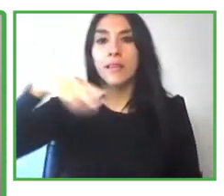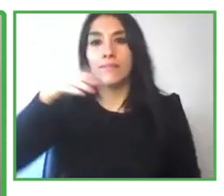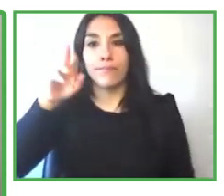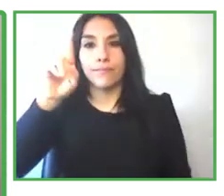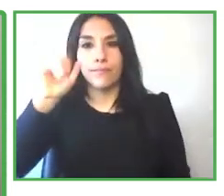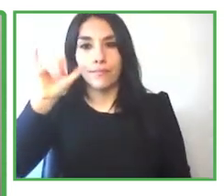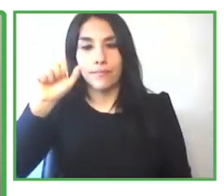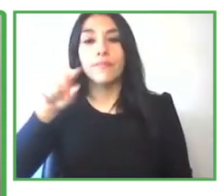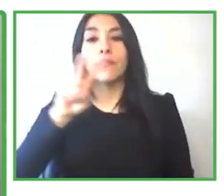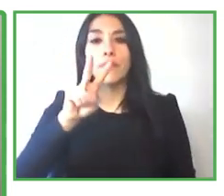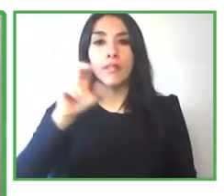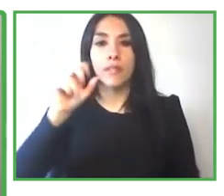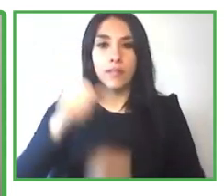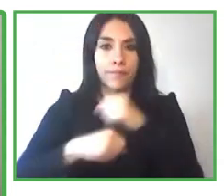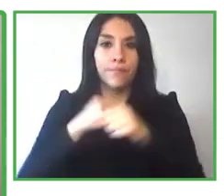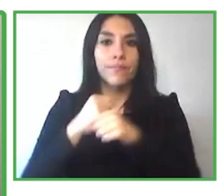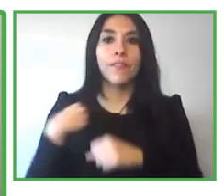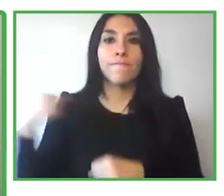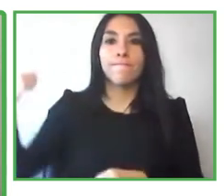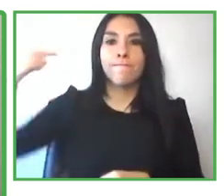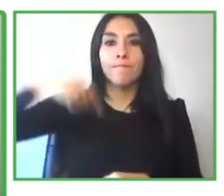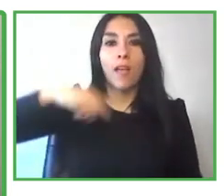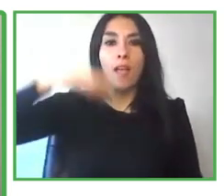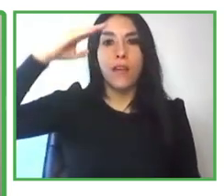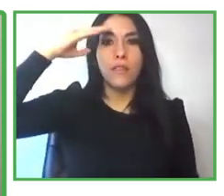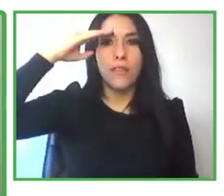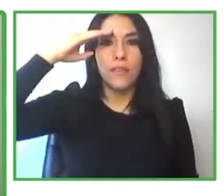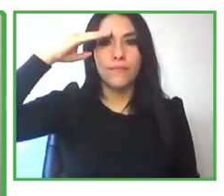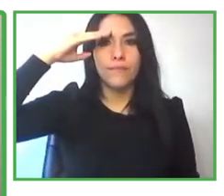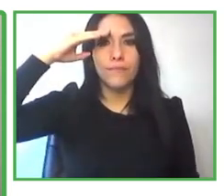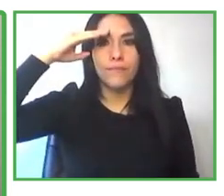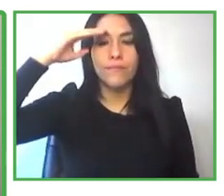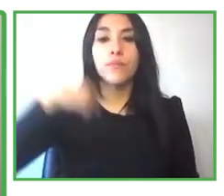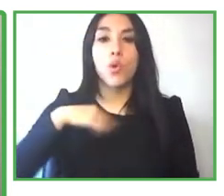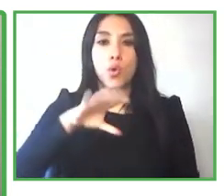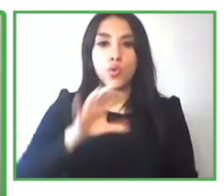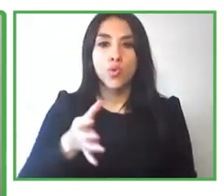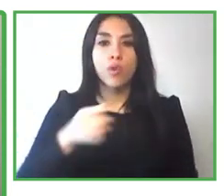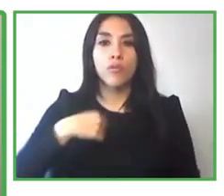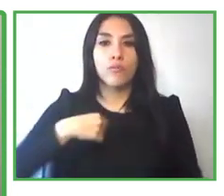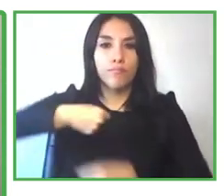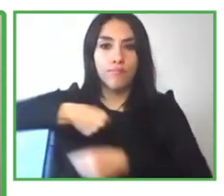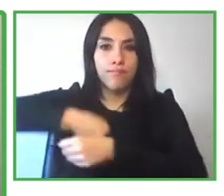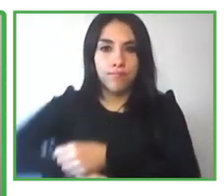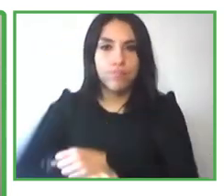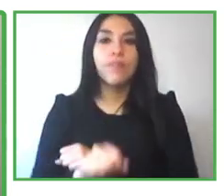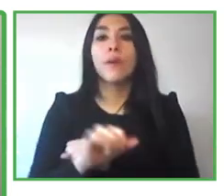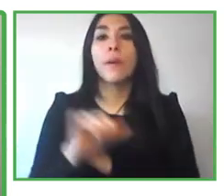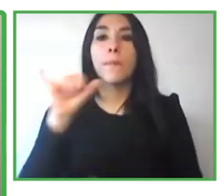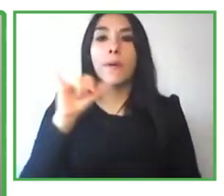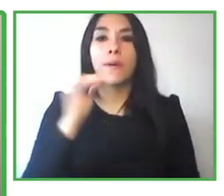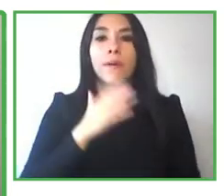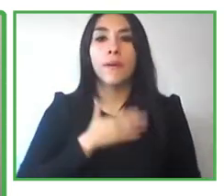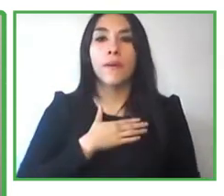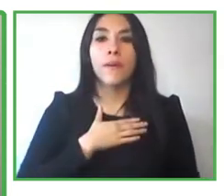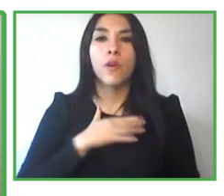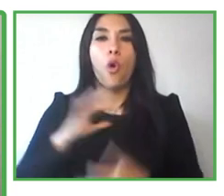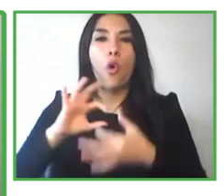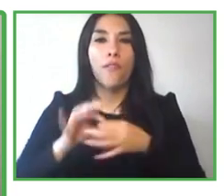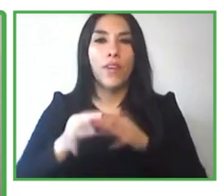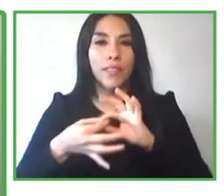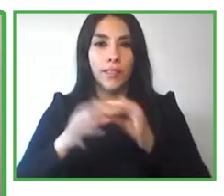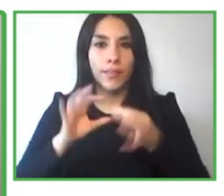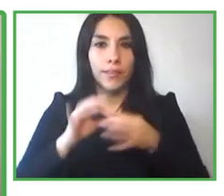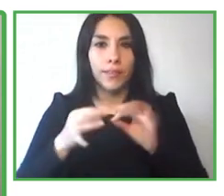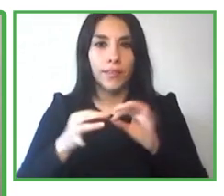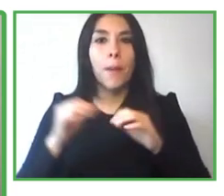also a member special olympics and stephen so where did you hear about the course in trinity college